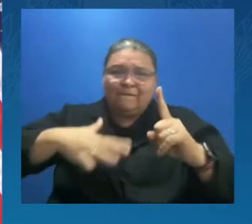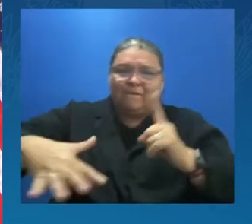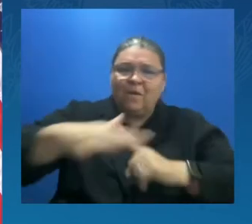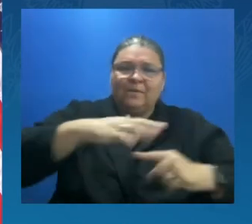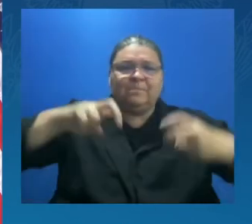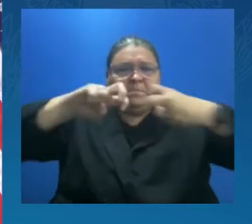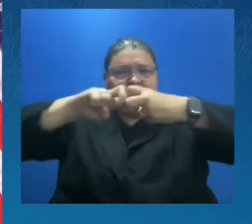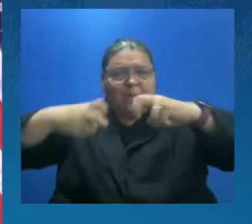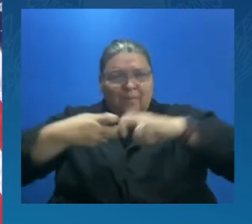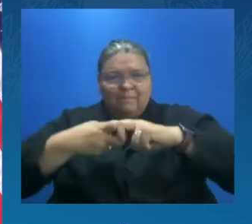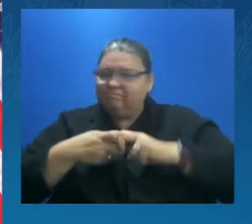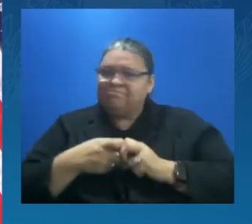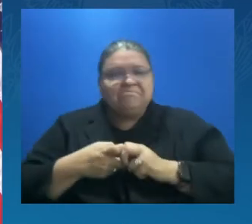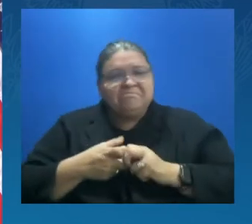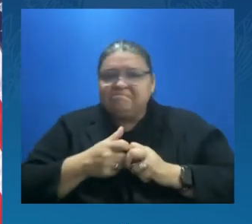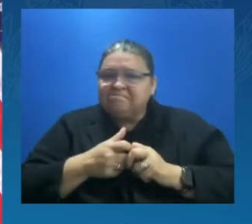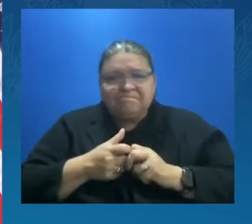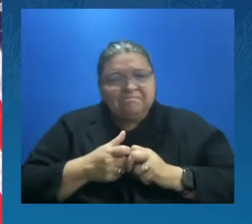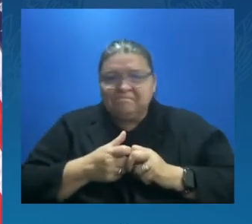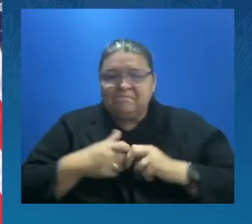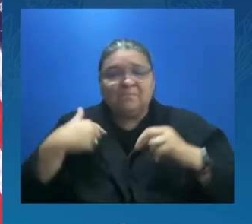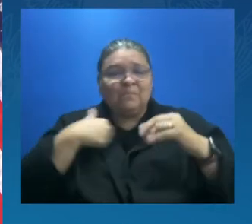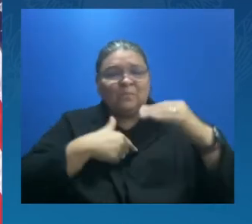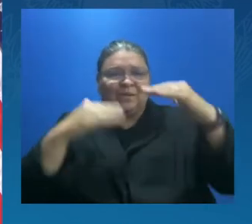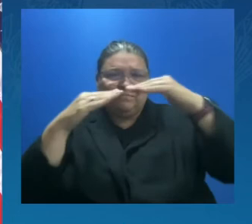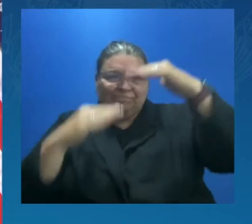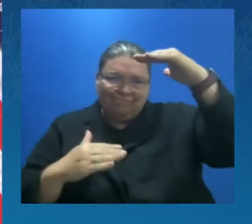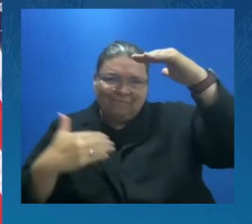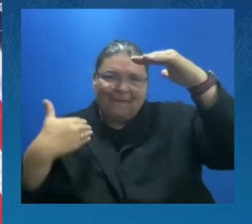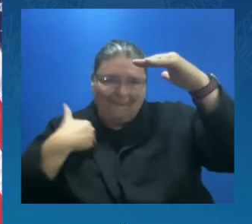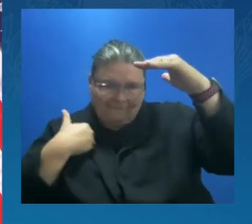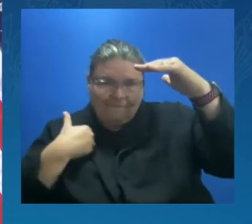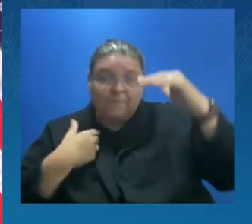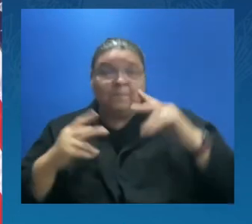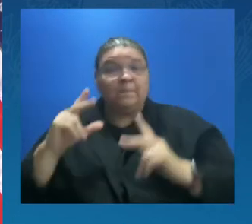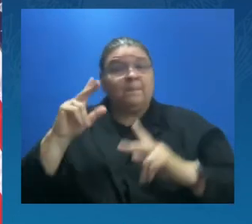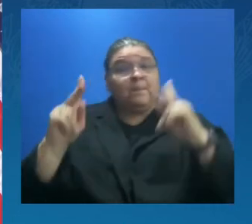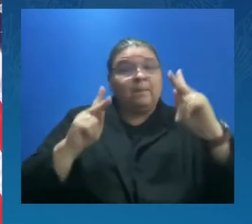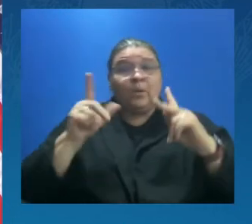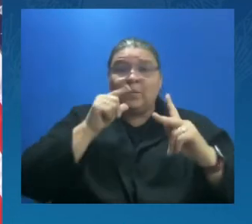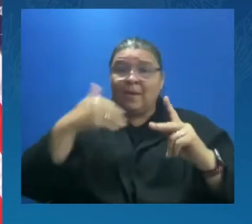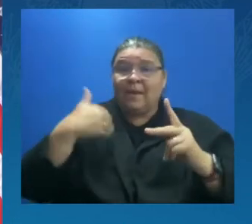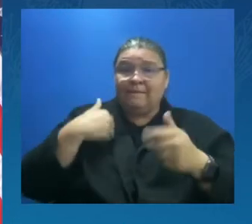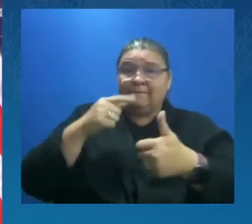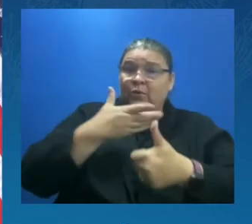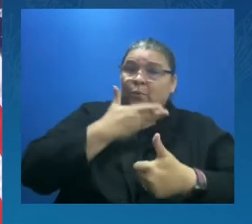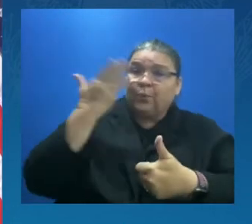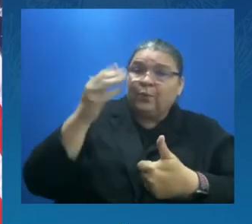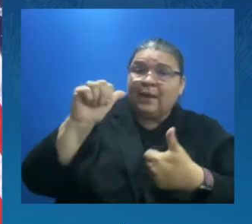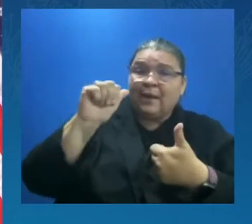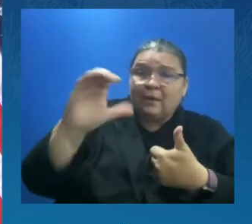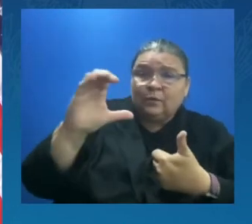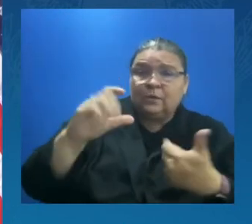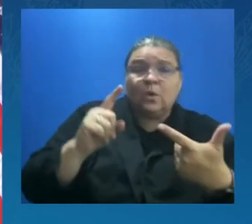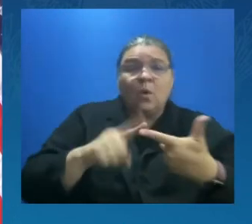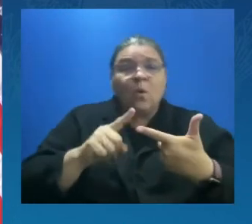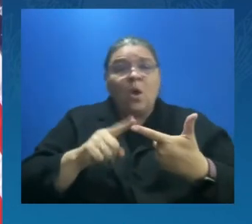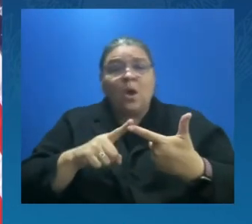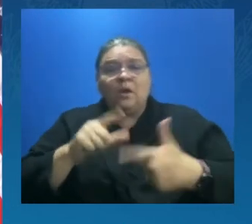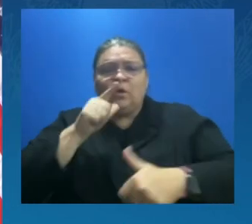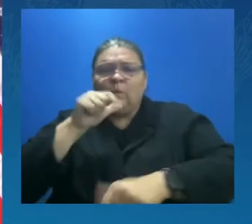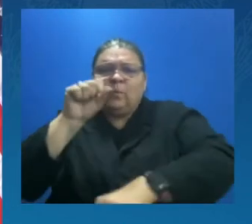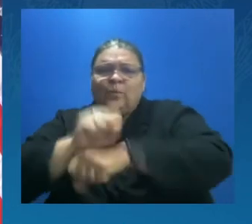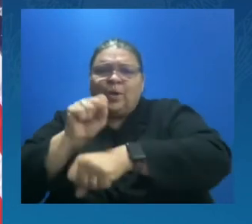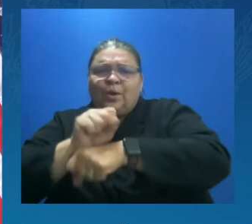who don't have air conditioning or who work in high-heat workplaces such as warehouses or